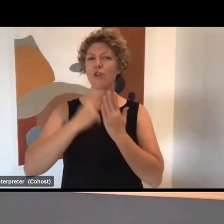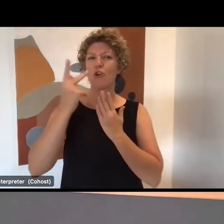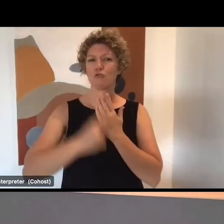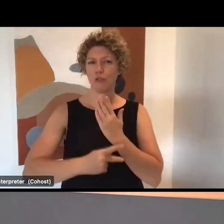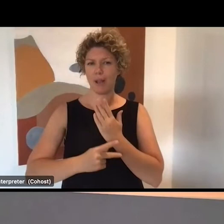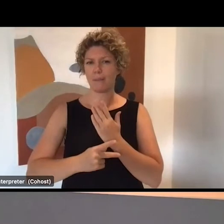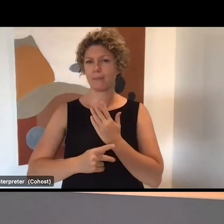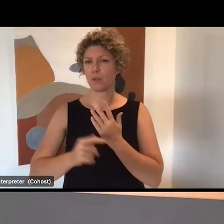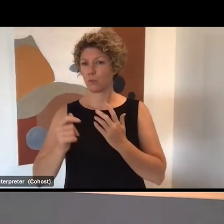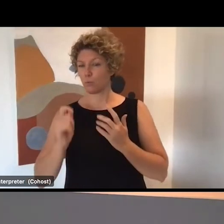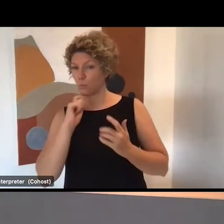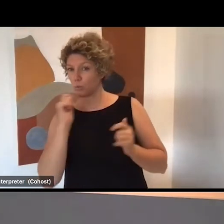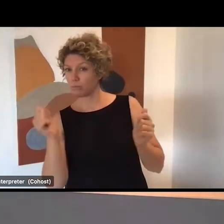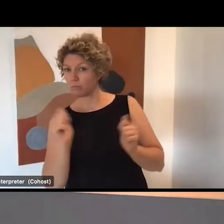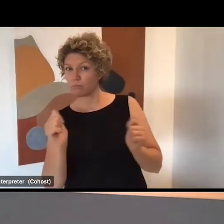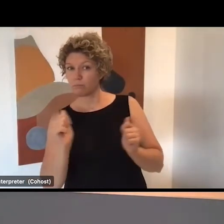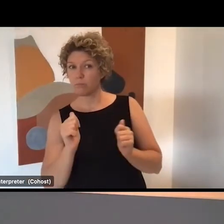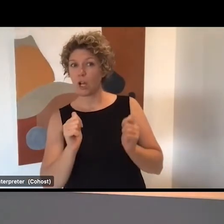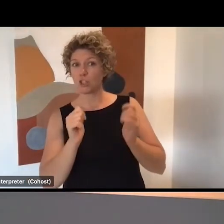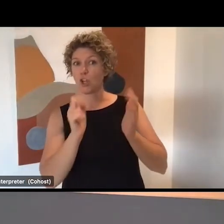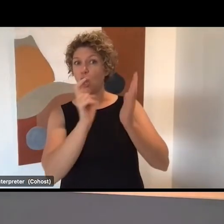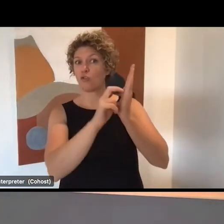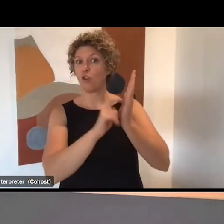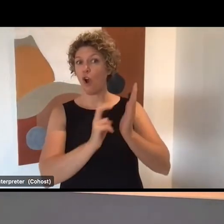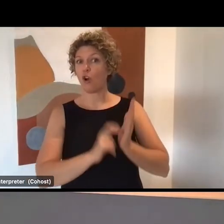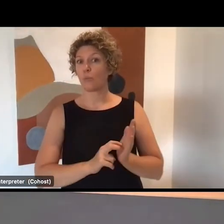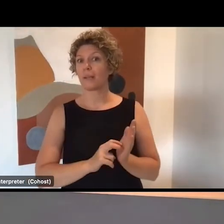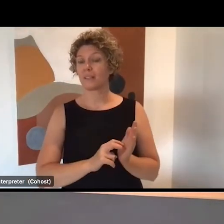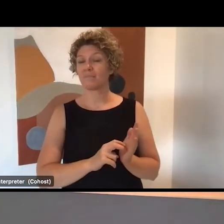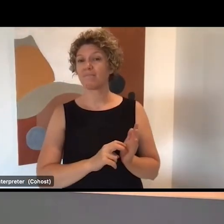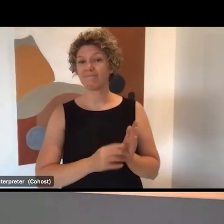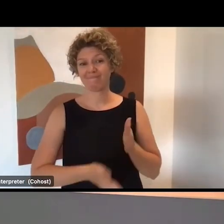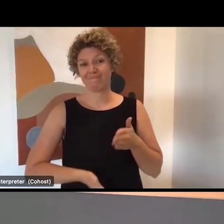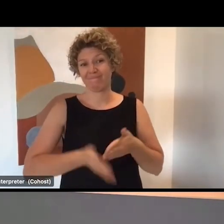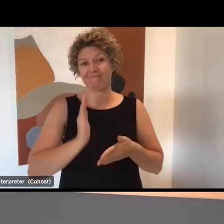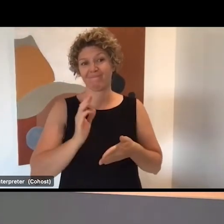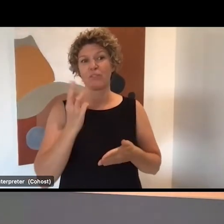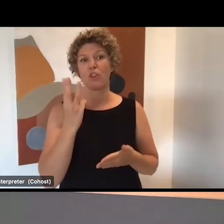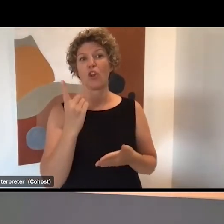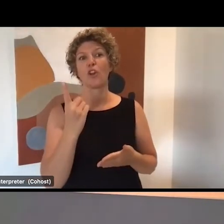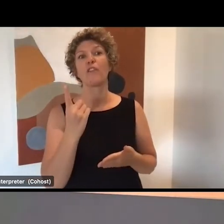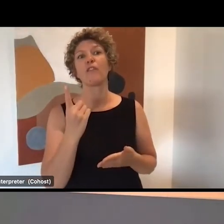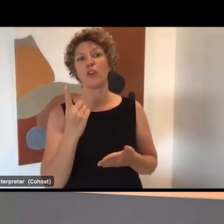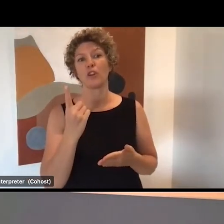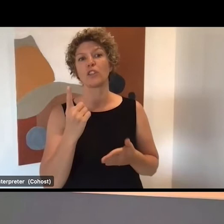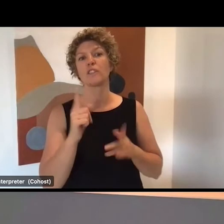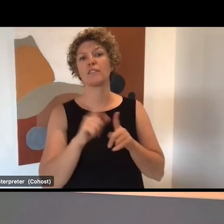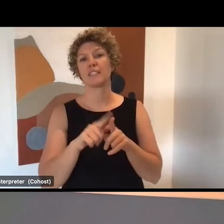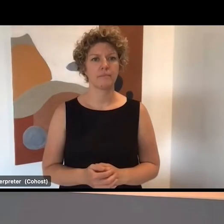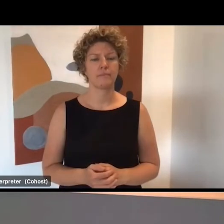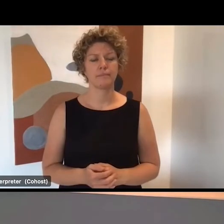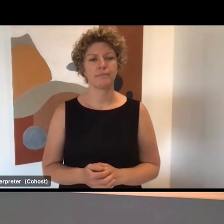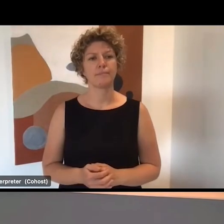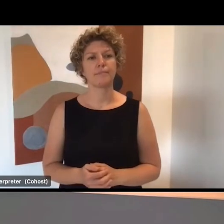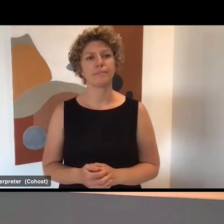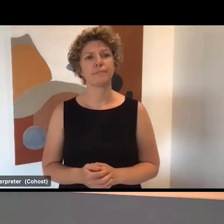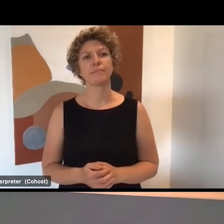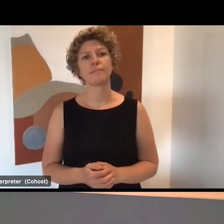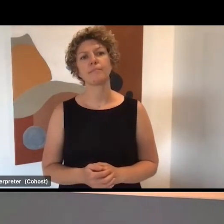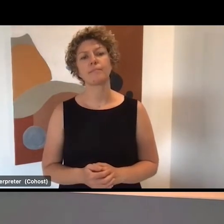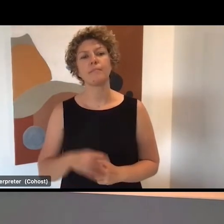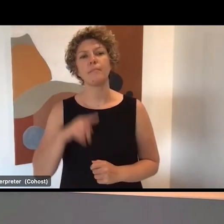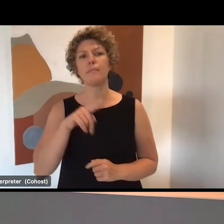that ends. So enrolments must occur in that program by the end of the 31st of December. So the